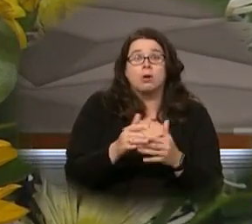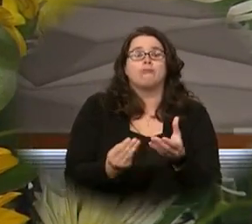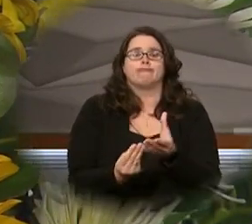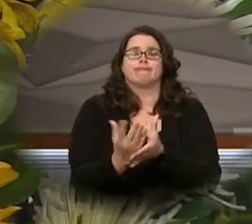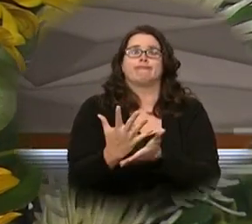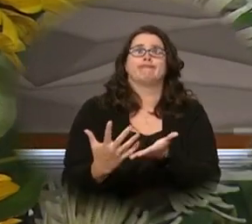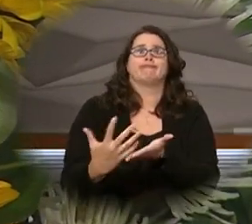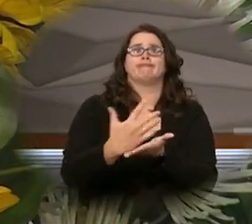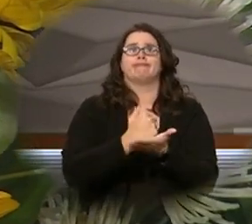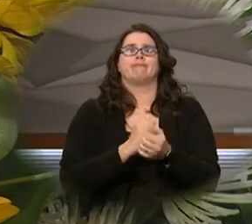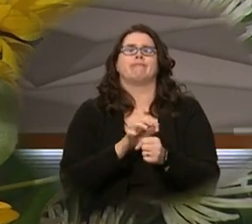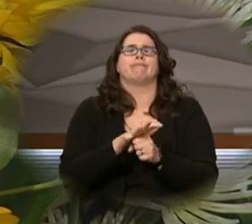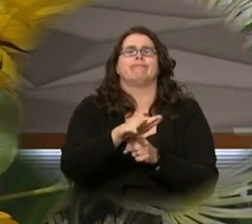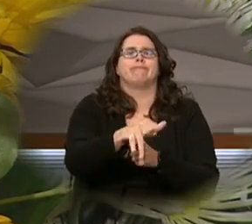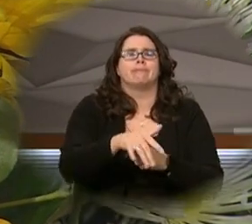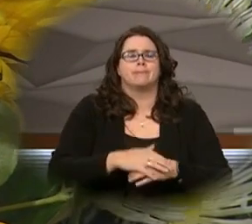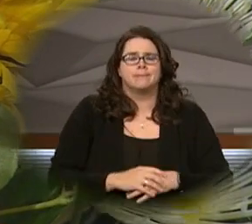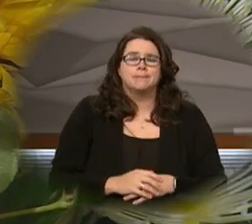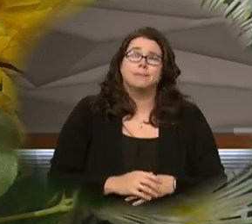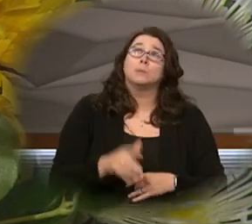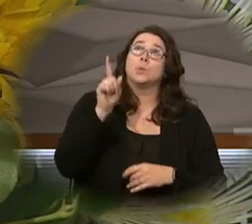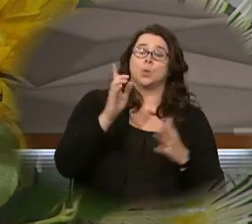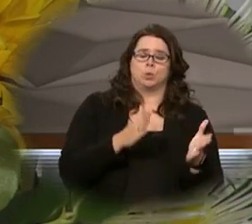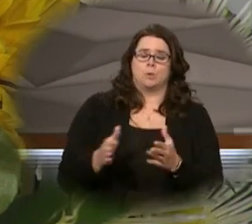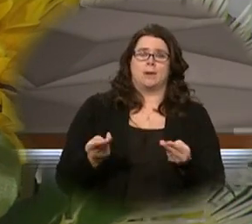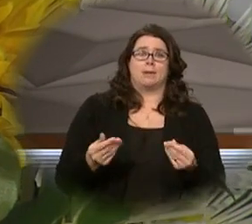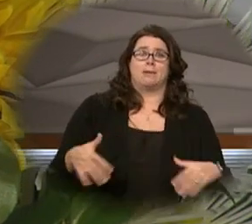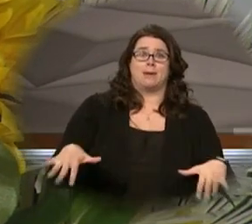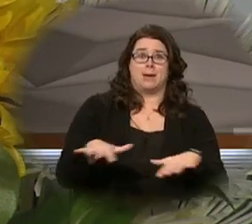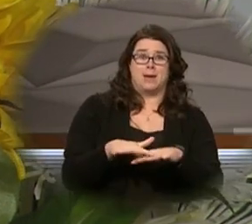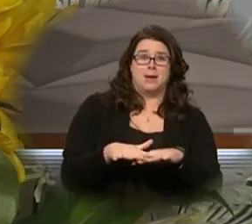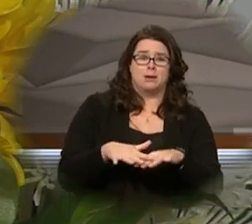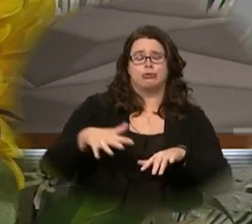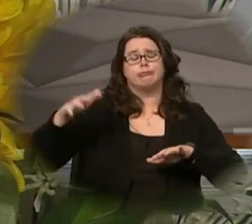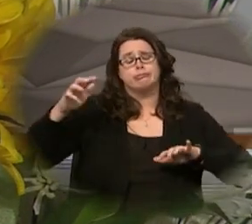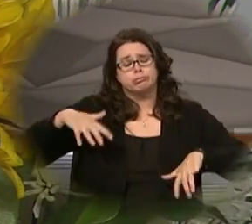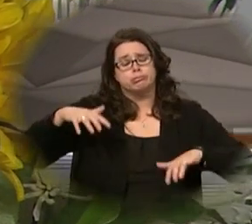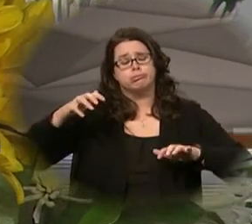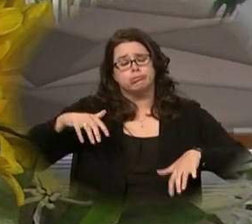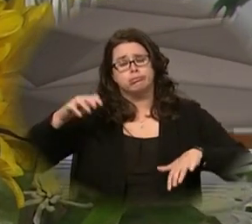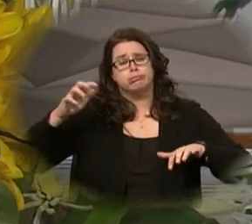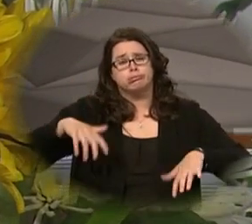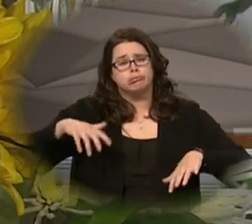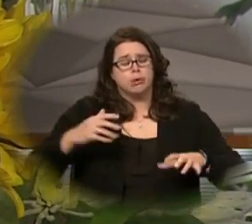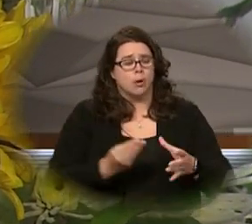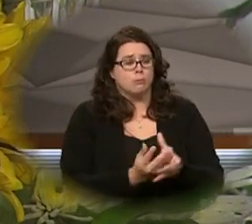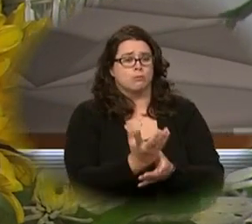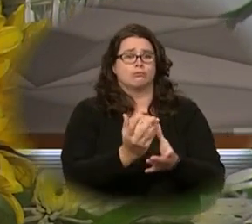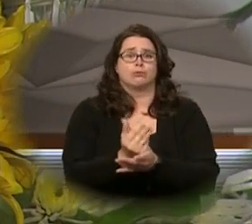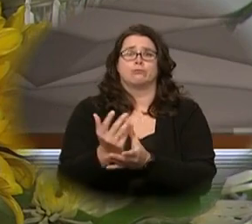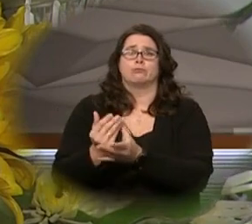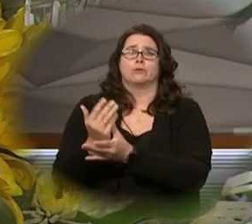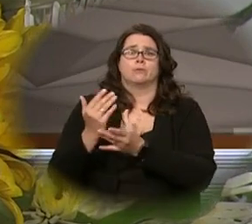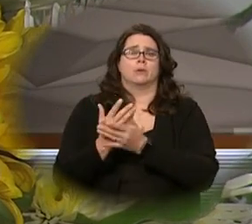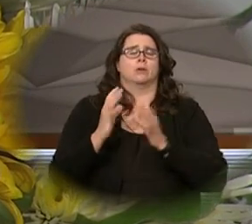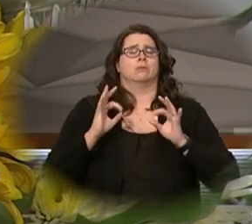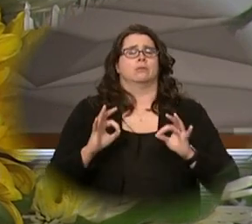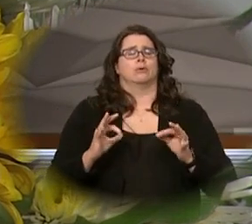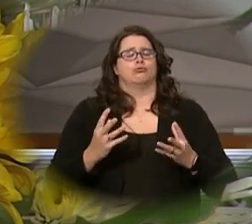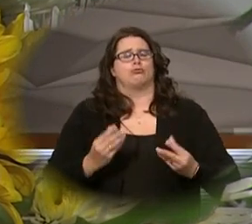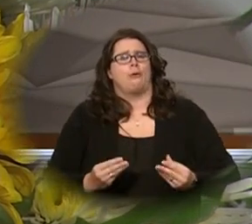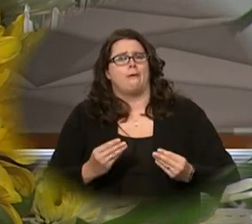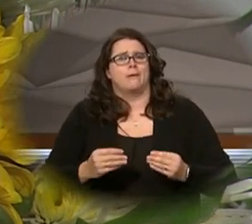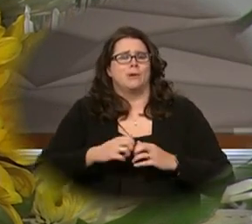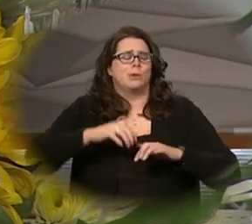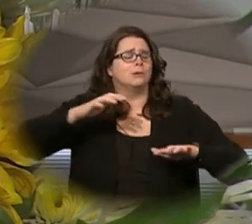thus have you prepared the land drenching its furrows breaking up its clods softening